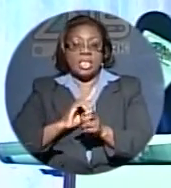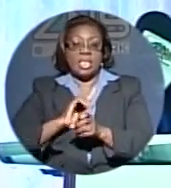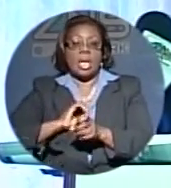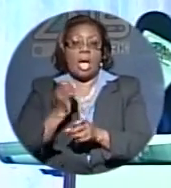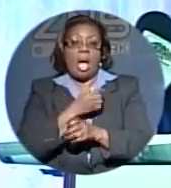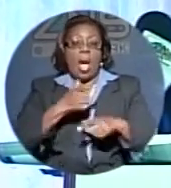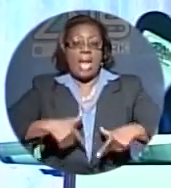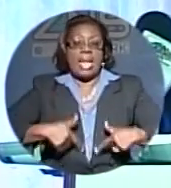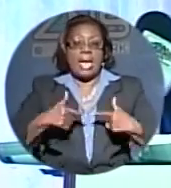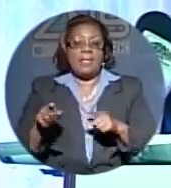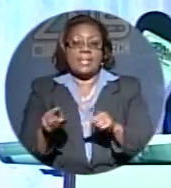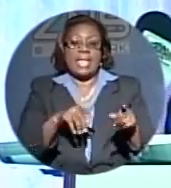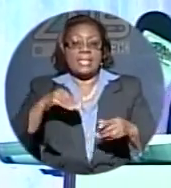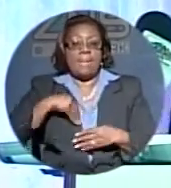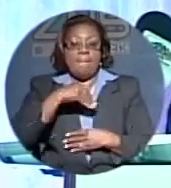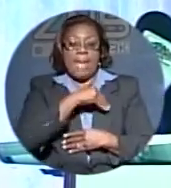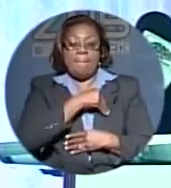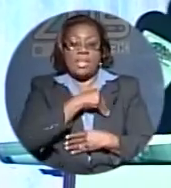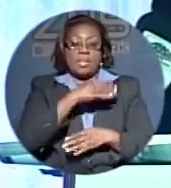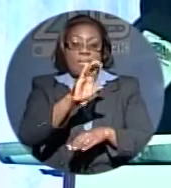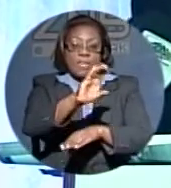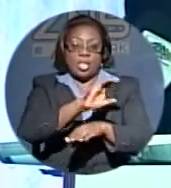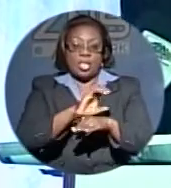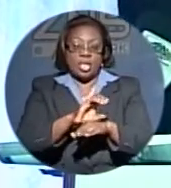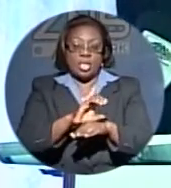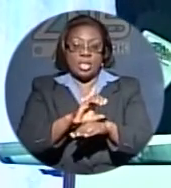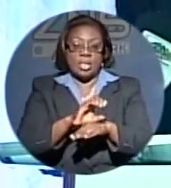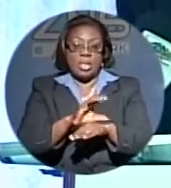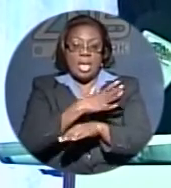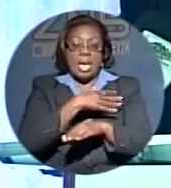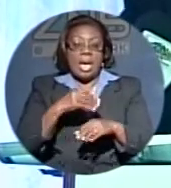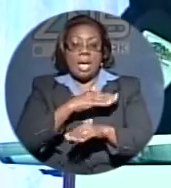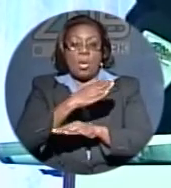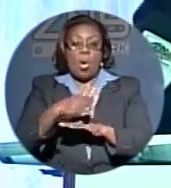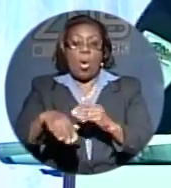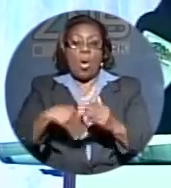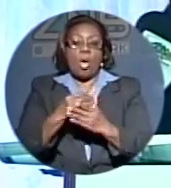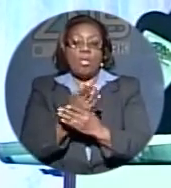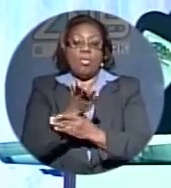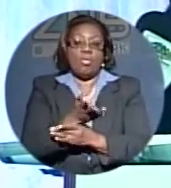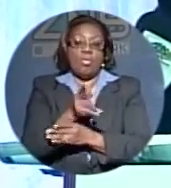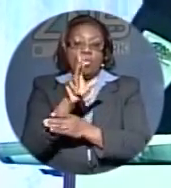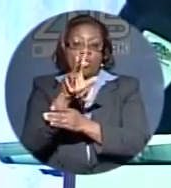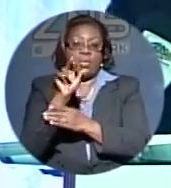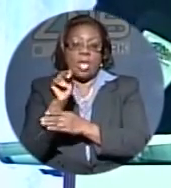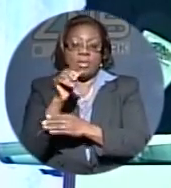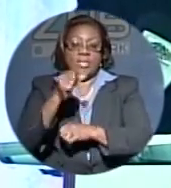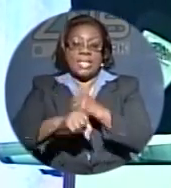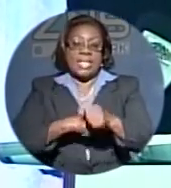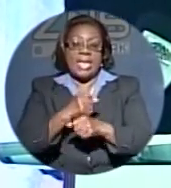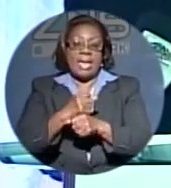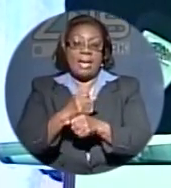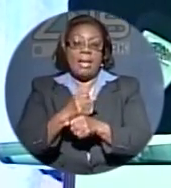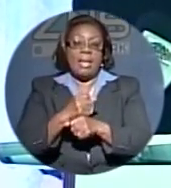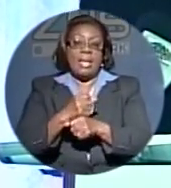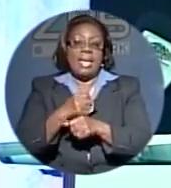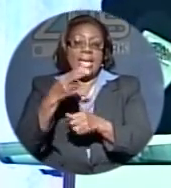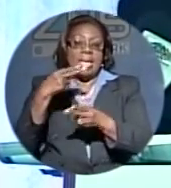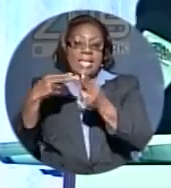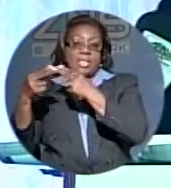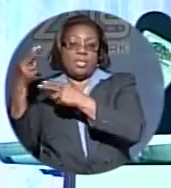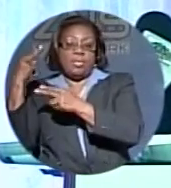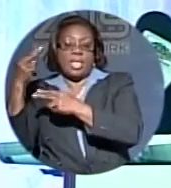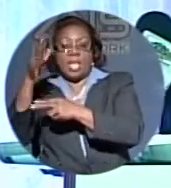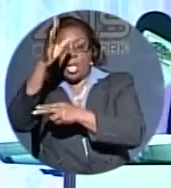lives as members of his church. And all through the 300-plus year history, God has